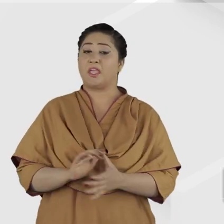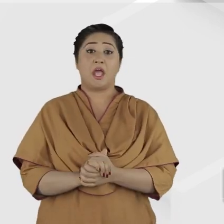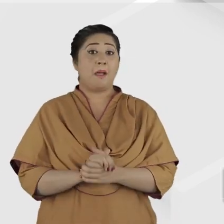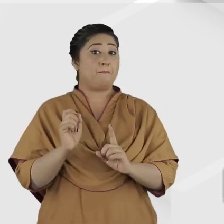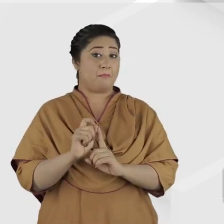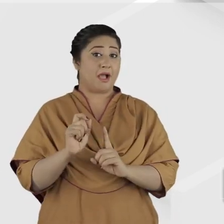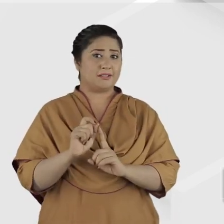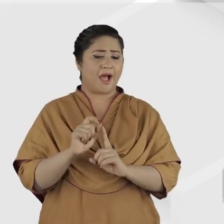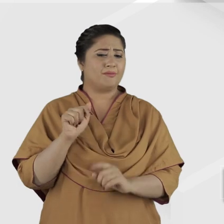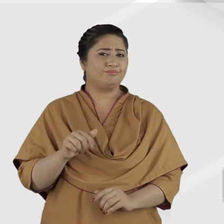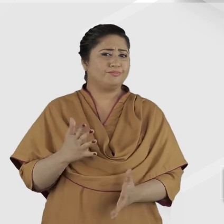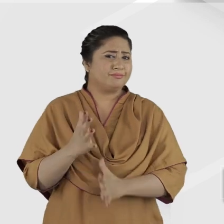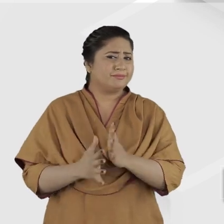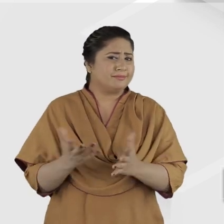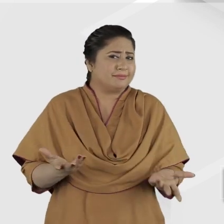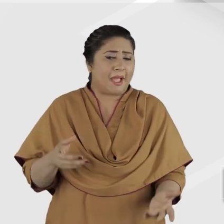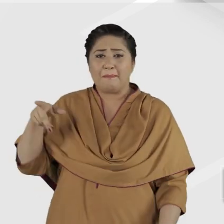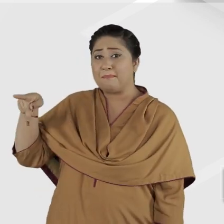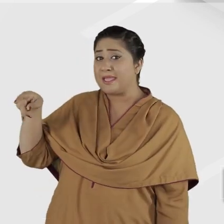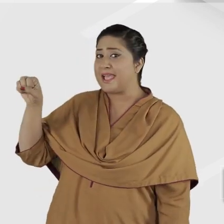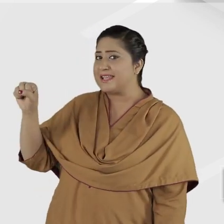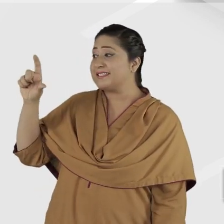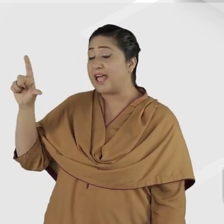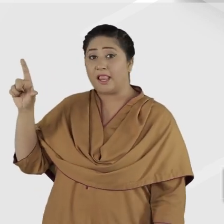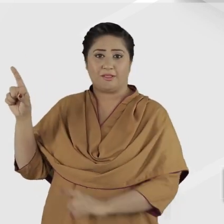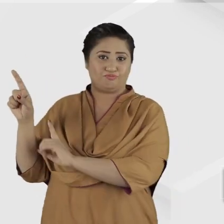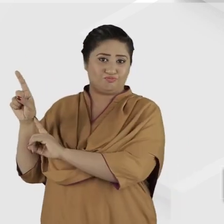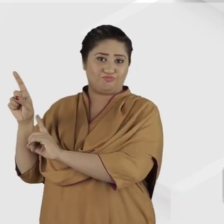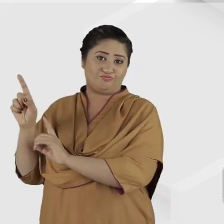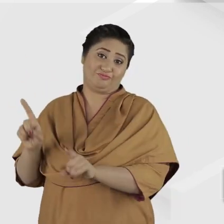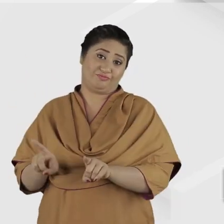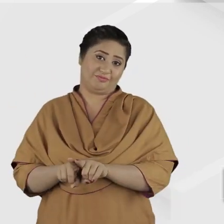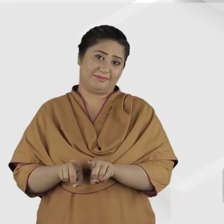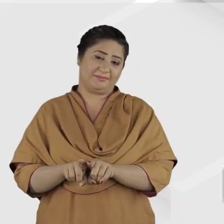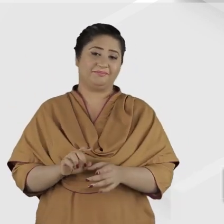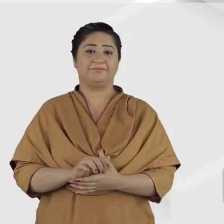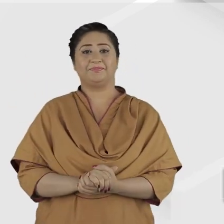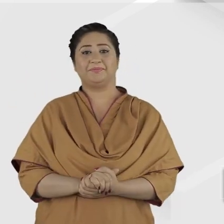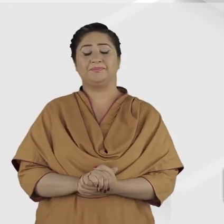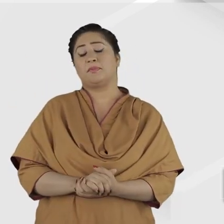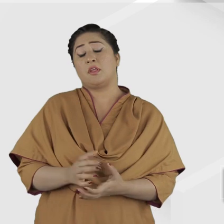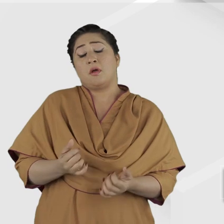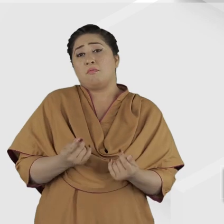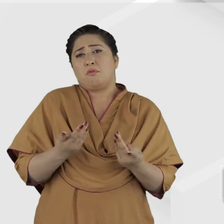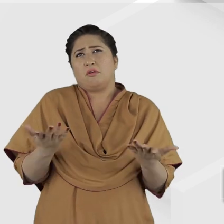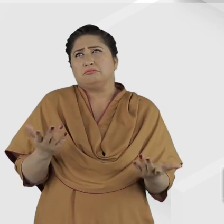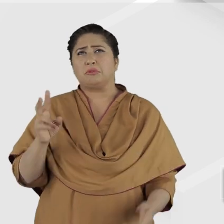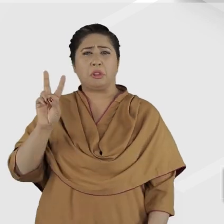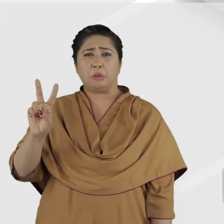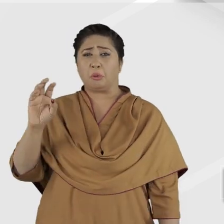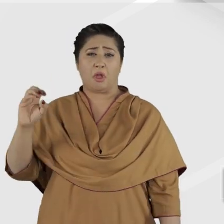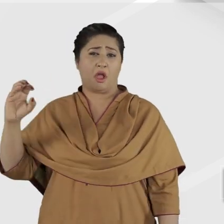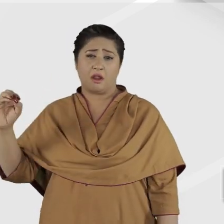In Pakistan, it is called Pakistan Sign Language, or PSL. There are